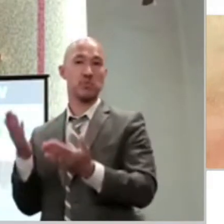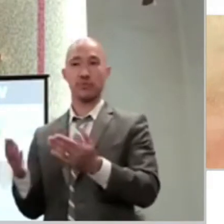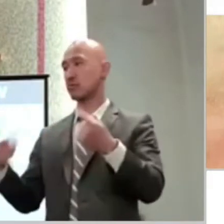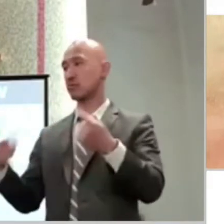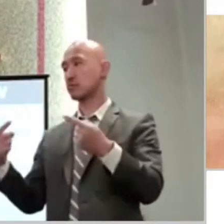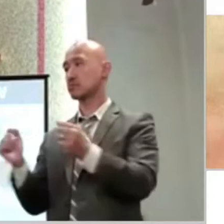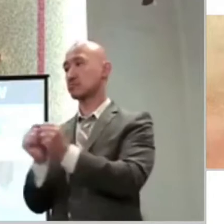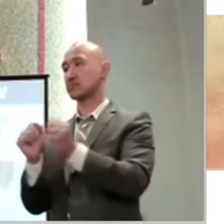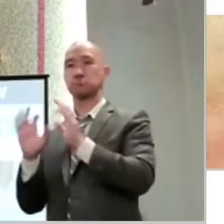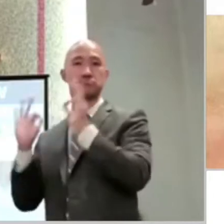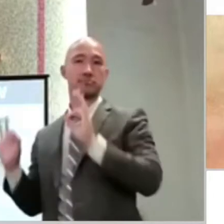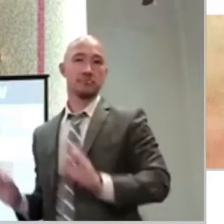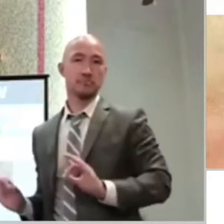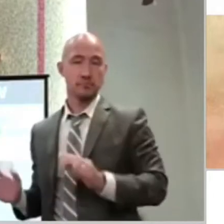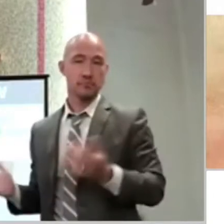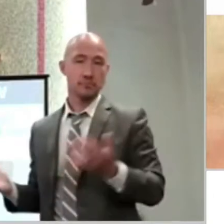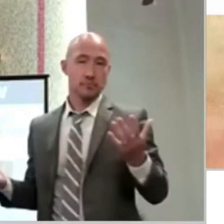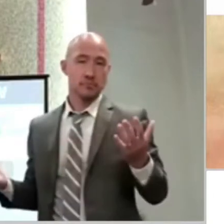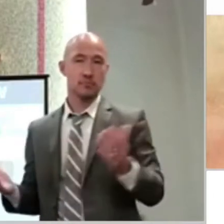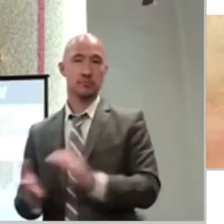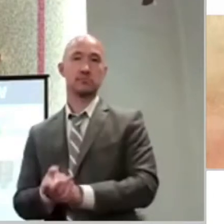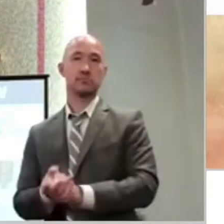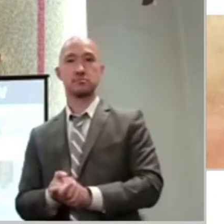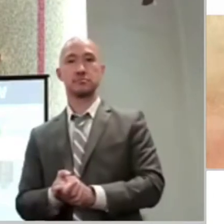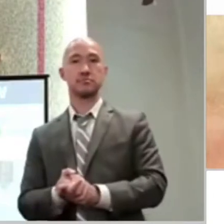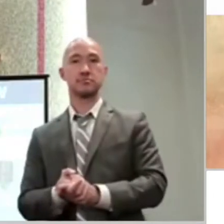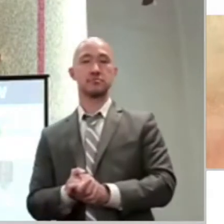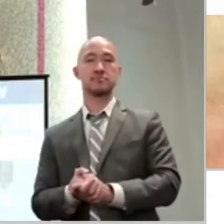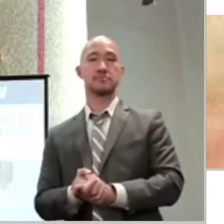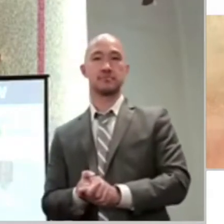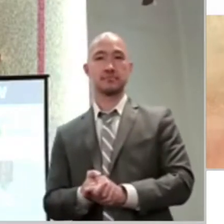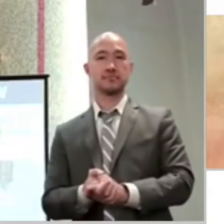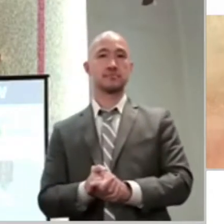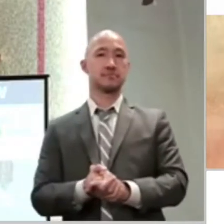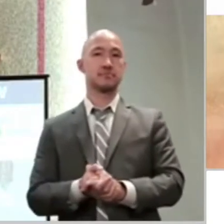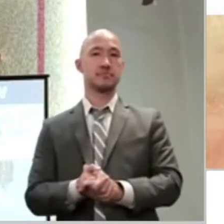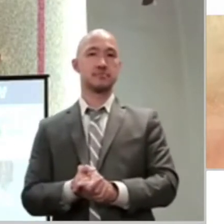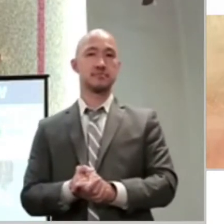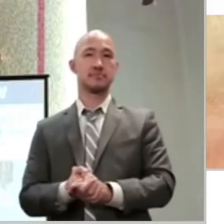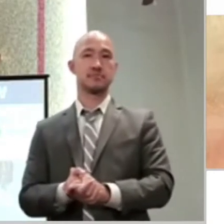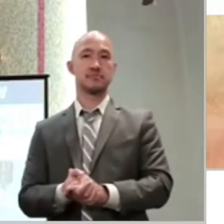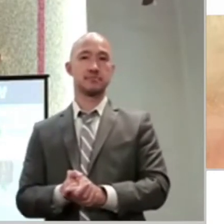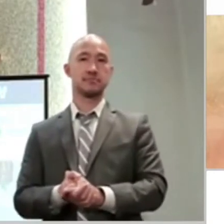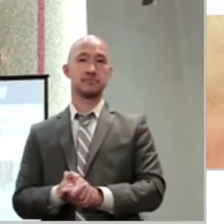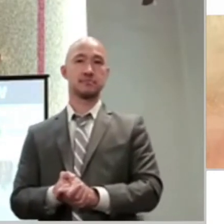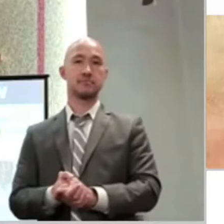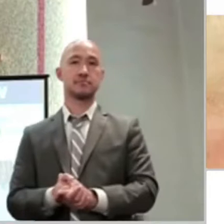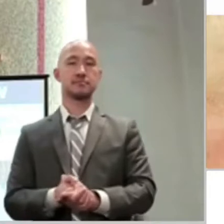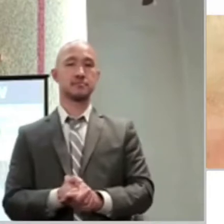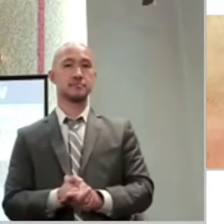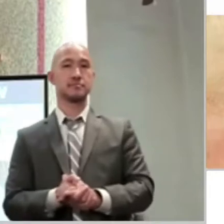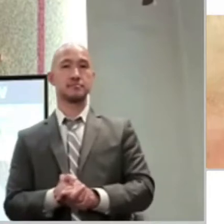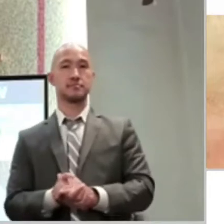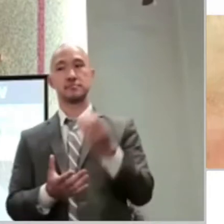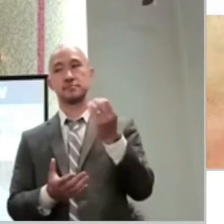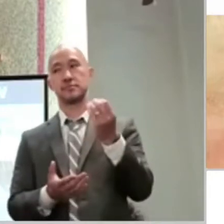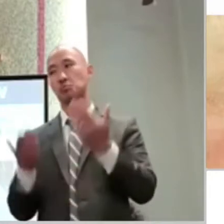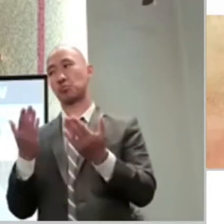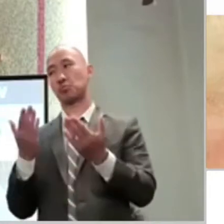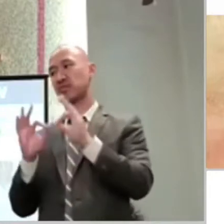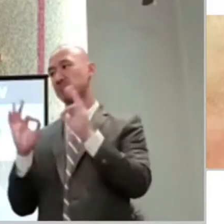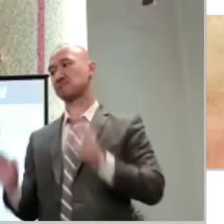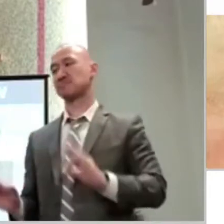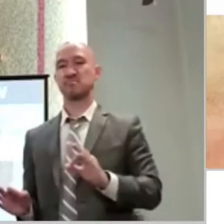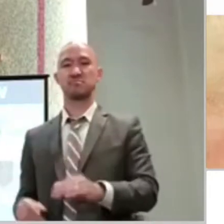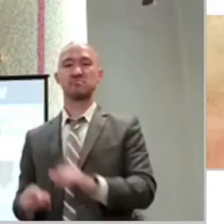disciples had failed to do something. So the scribes were probably having a field day putting down the disciples for not